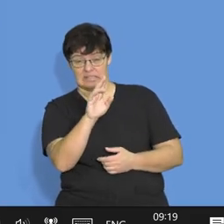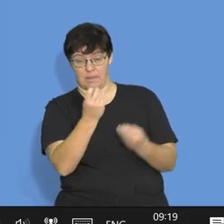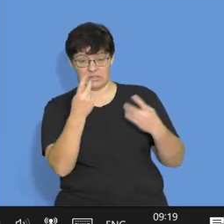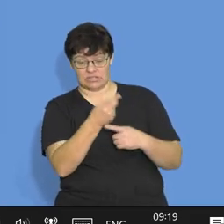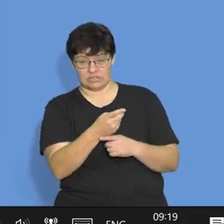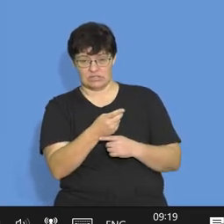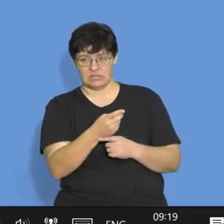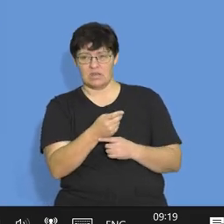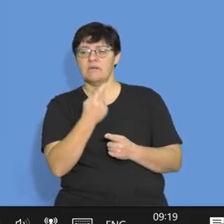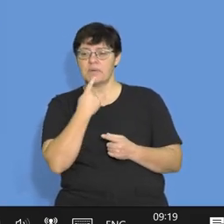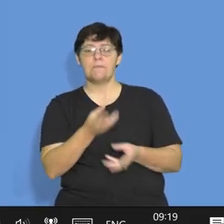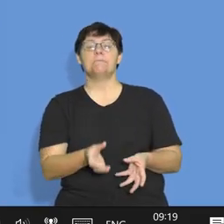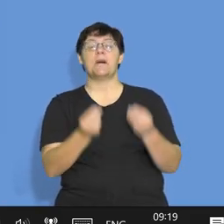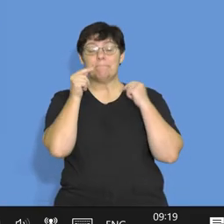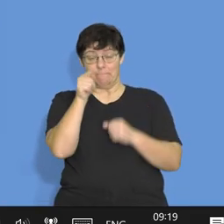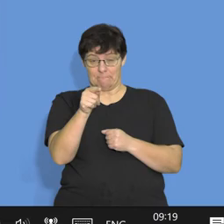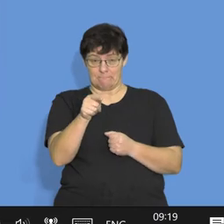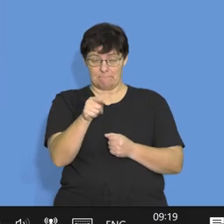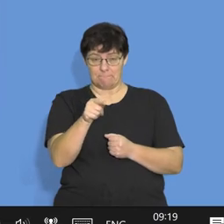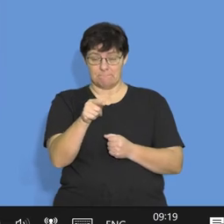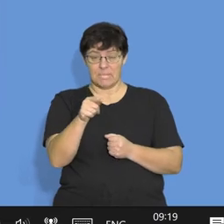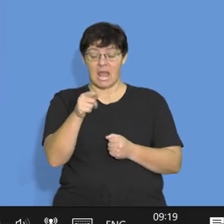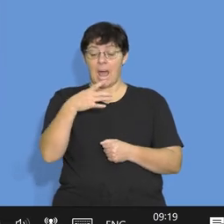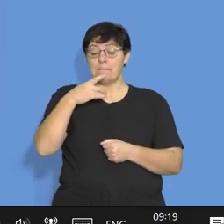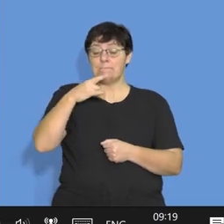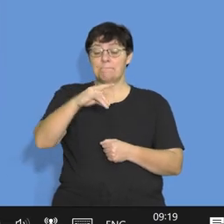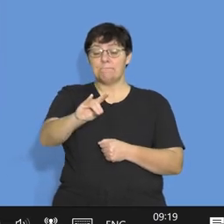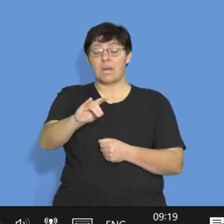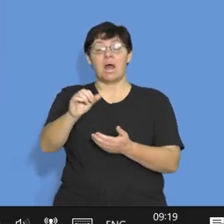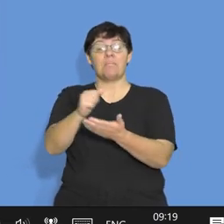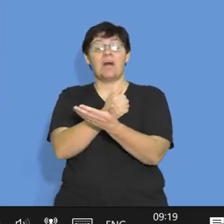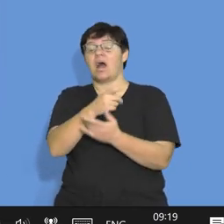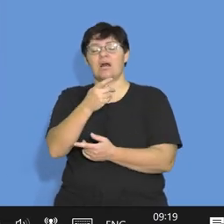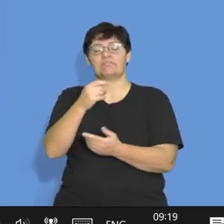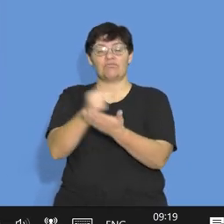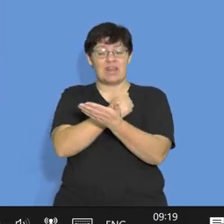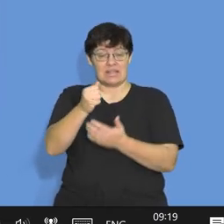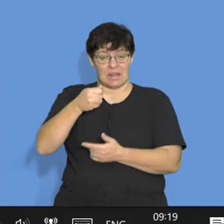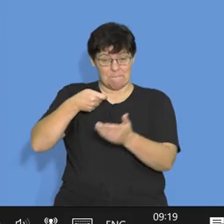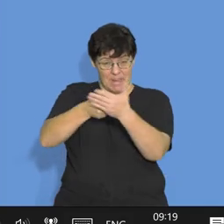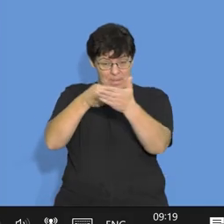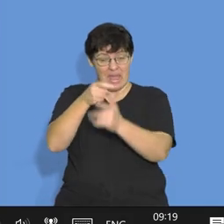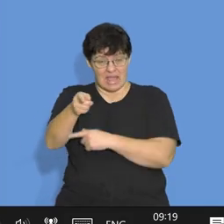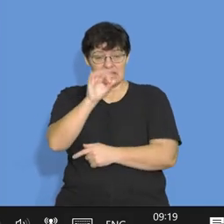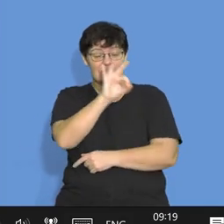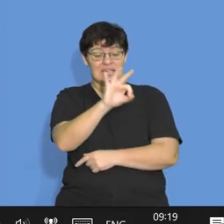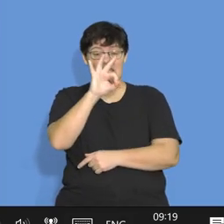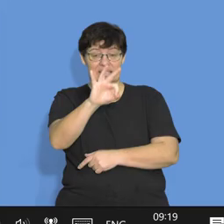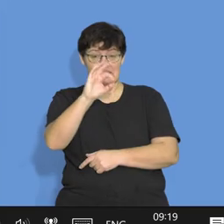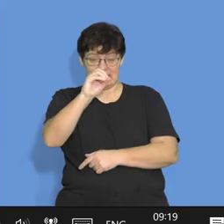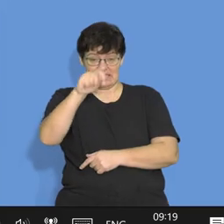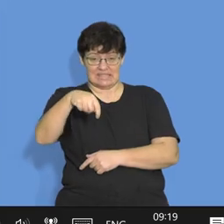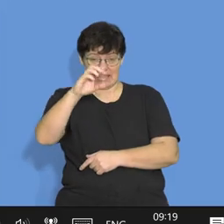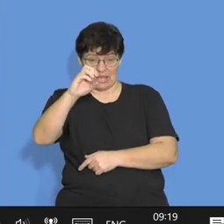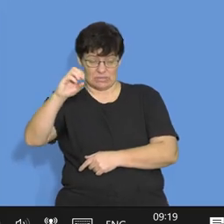Once you've ascertained your credit purchases, like we have, which is $330,000. Now,